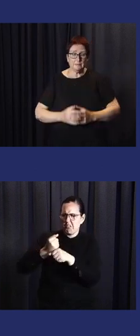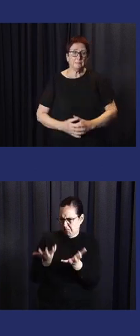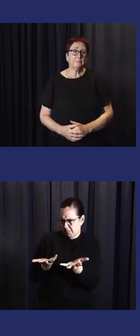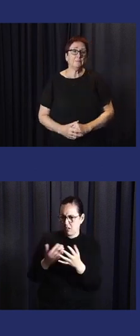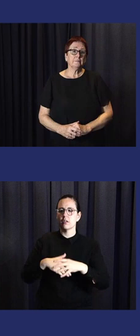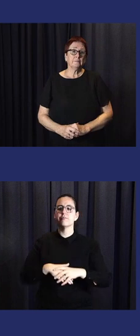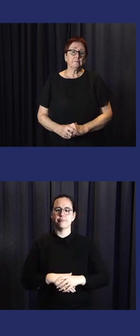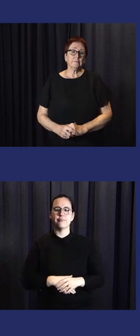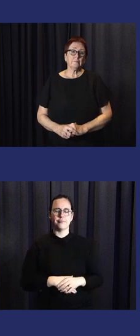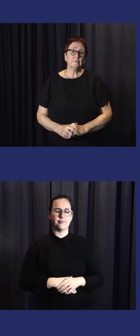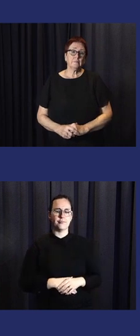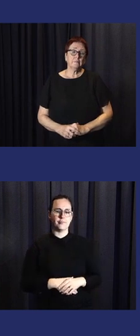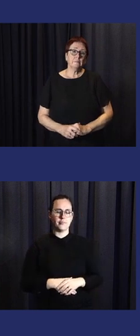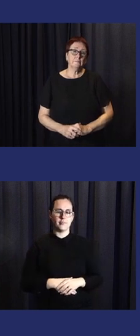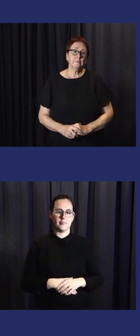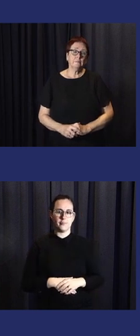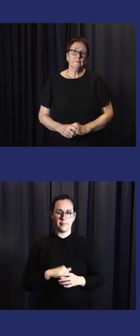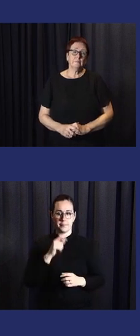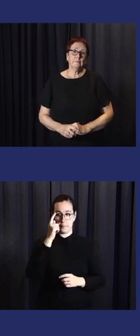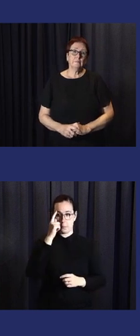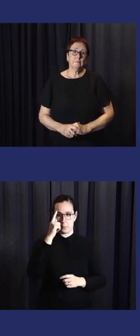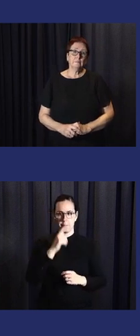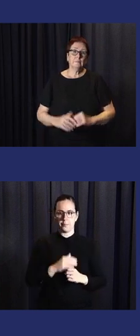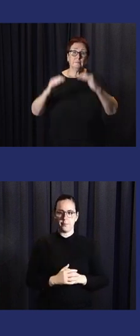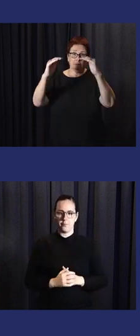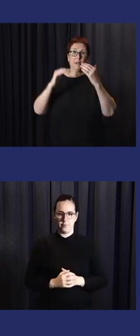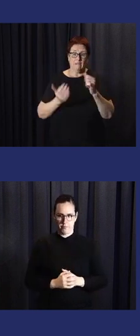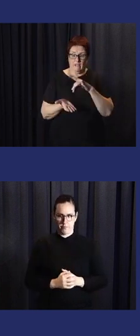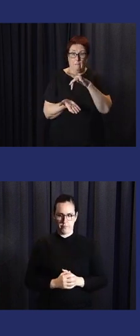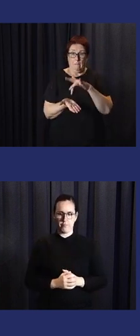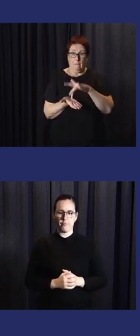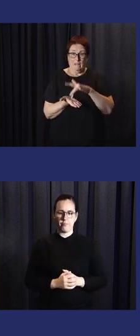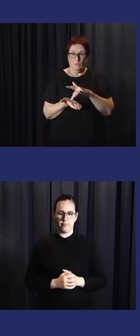The flowchats, the database serving disaster operation.